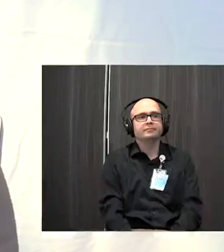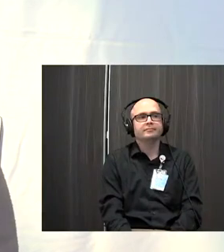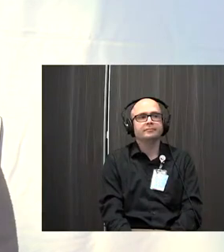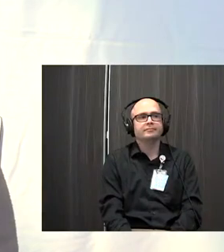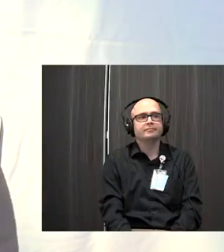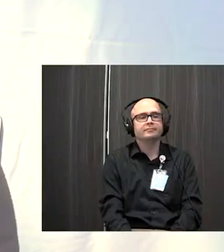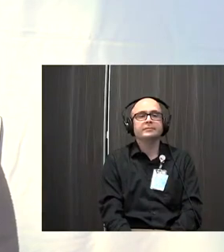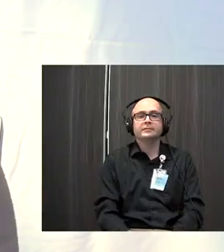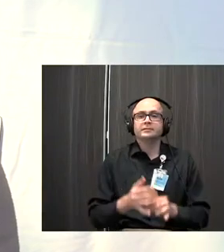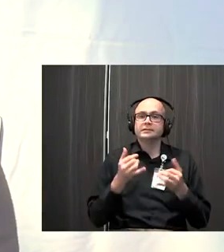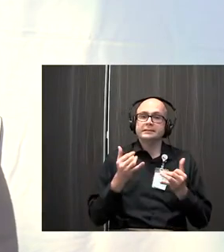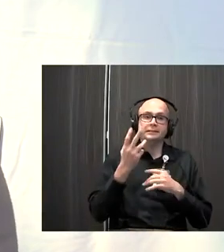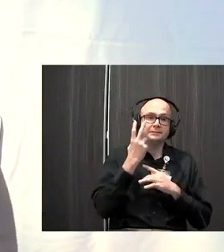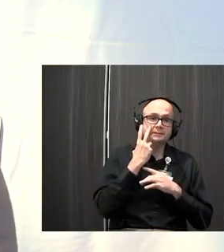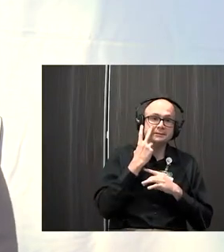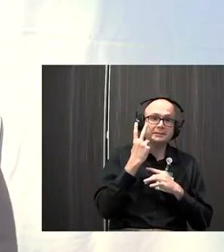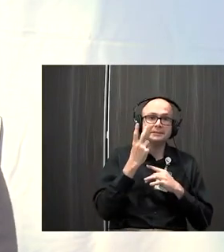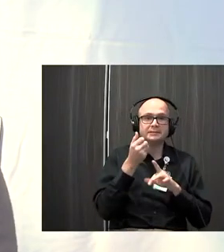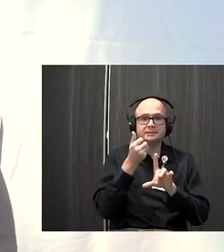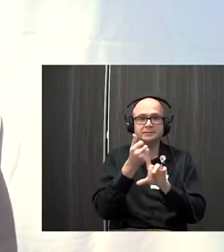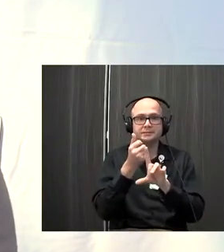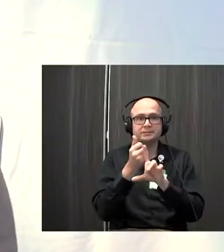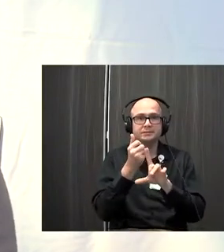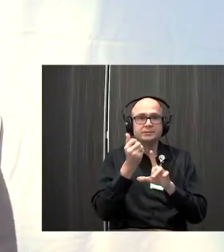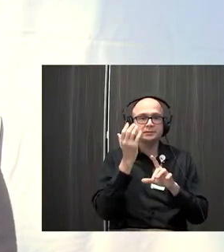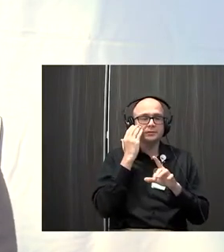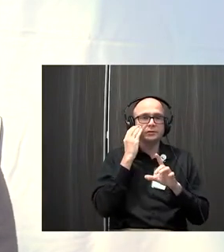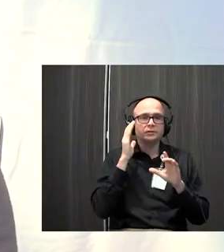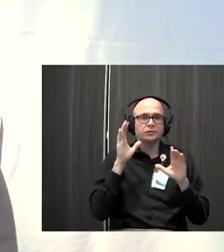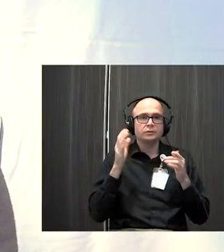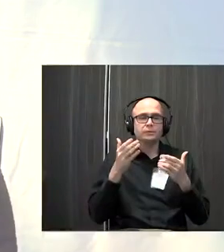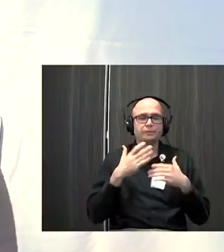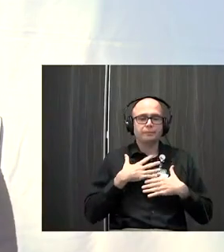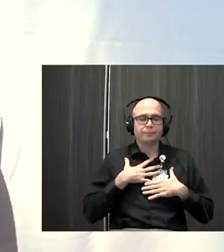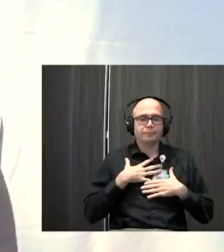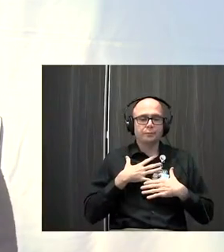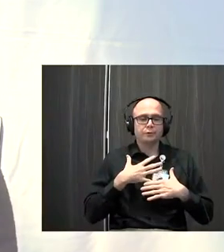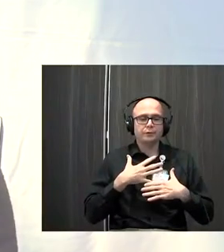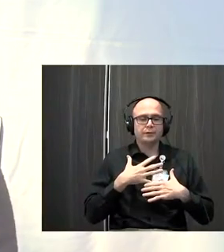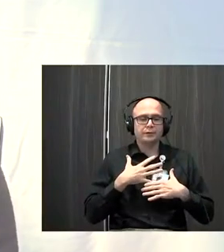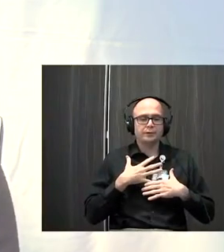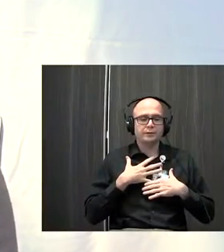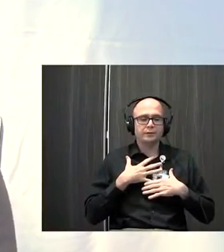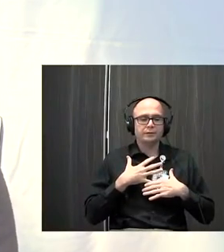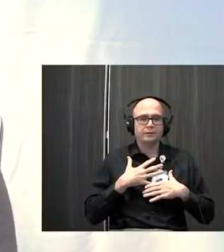And now see if you can move all of your awareness and your attention onto your breath for just a moment.